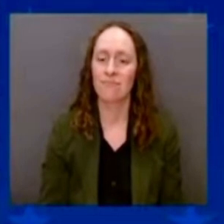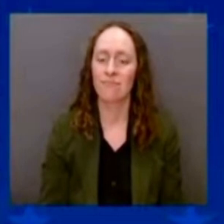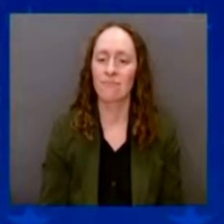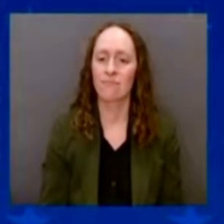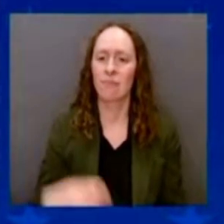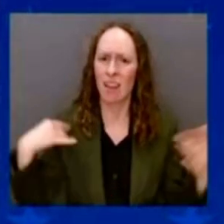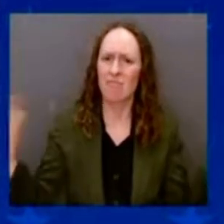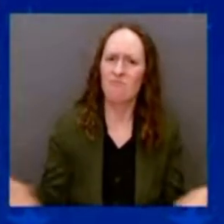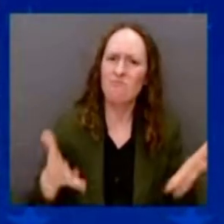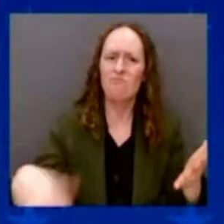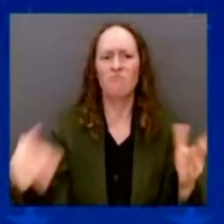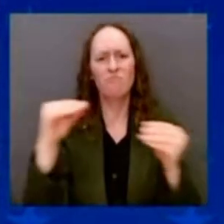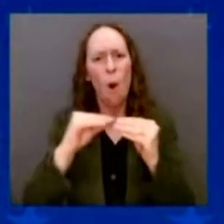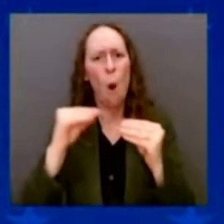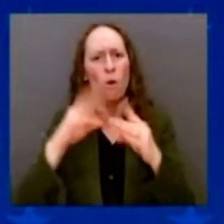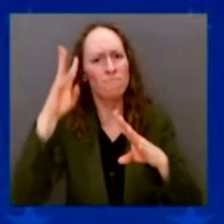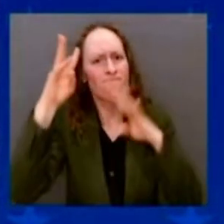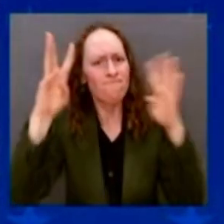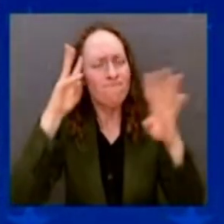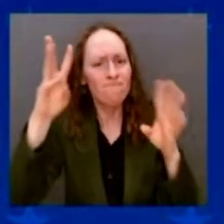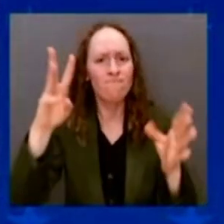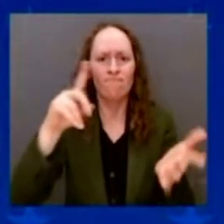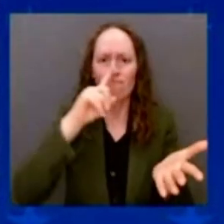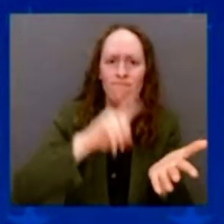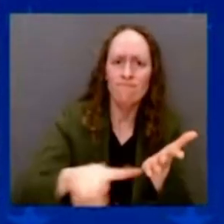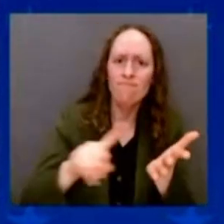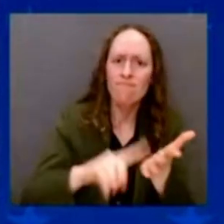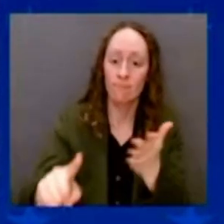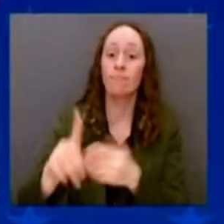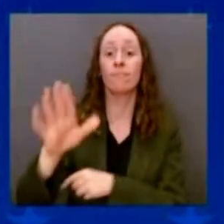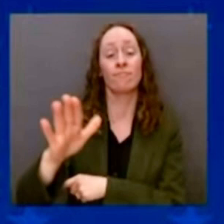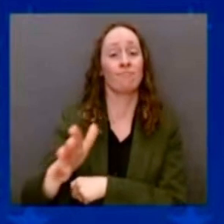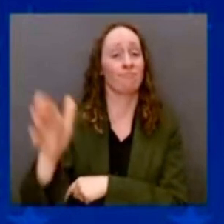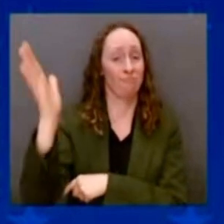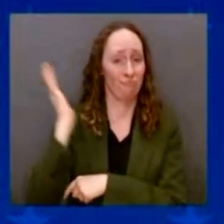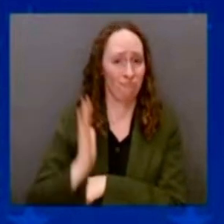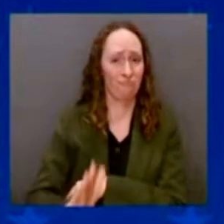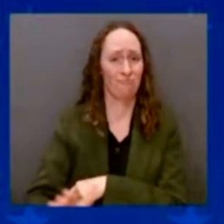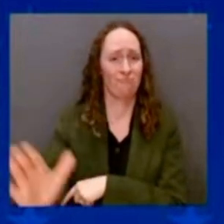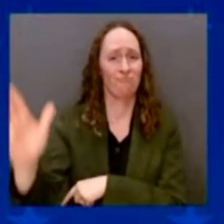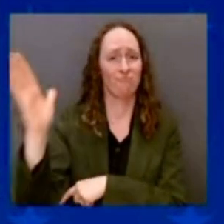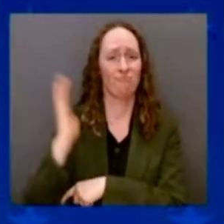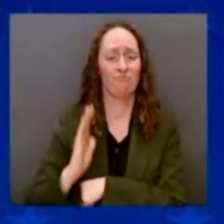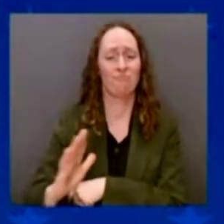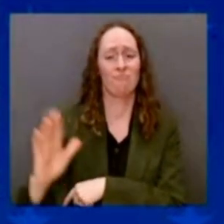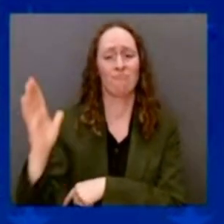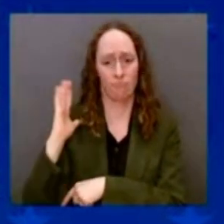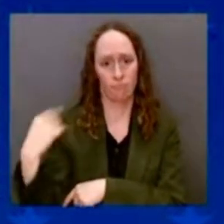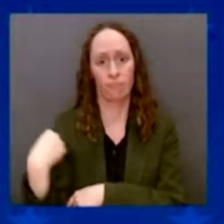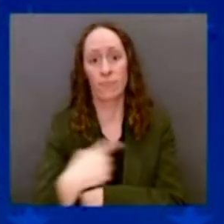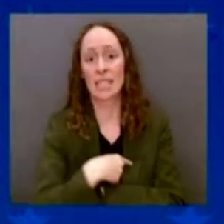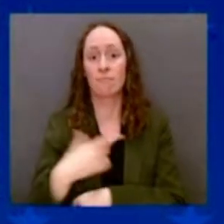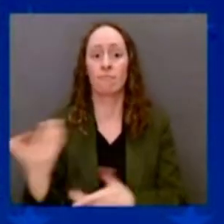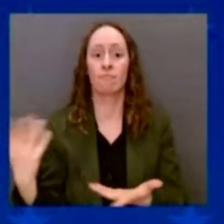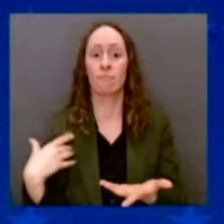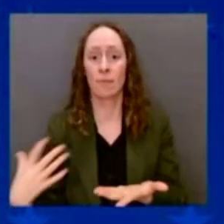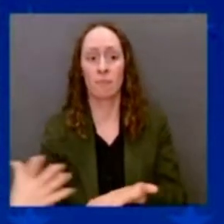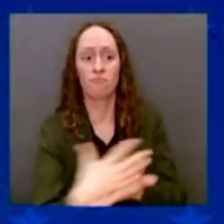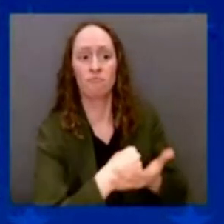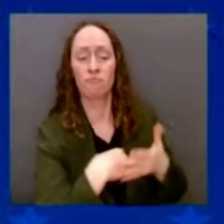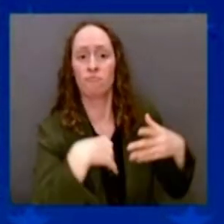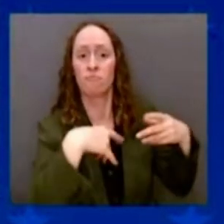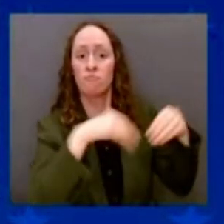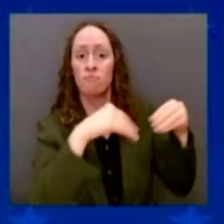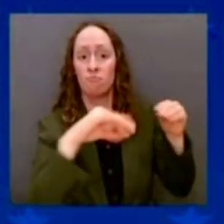percent of our entire gross domestic product on innovation and science. We now